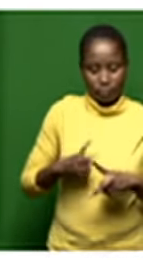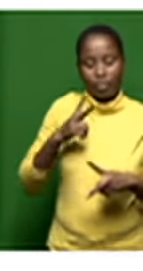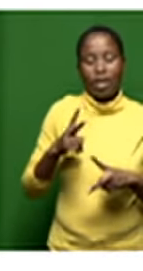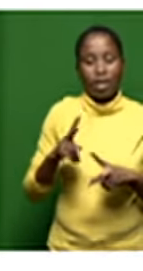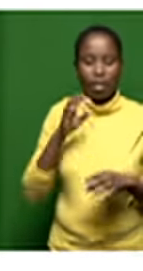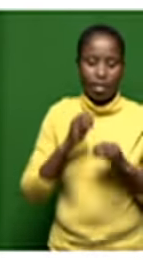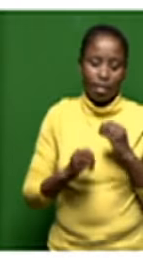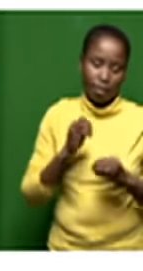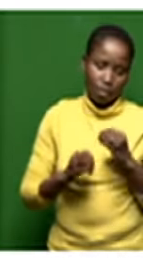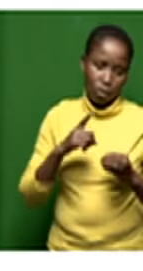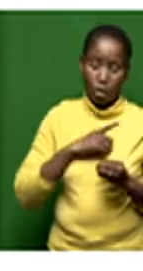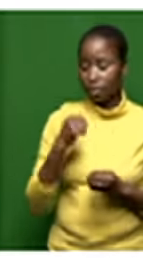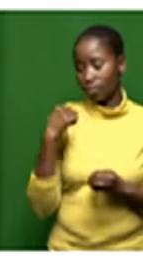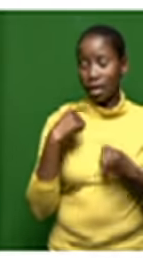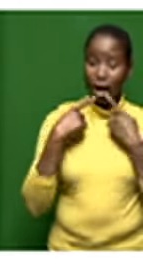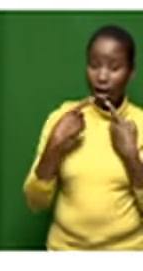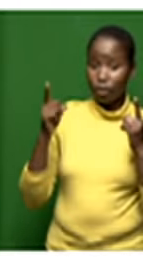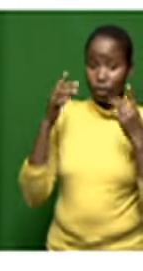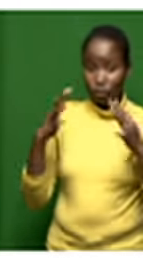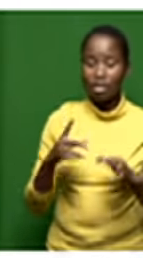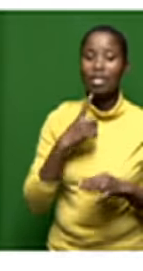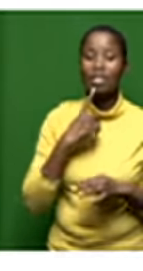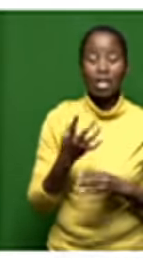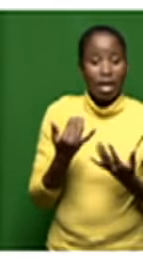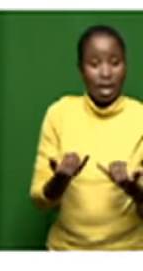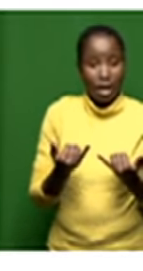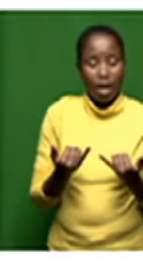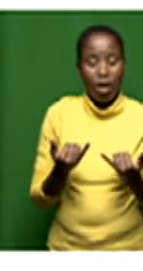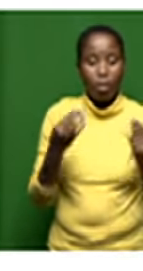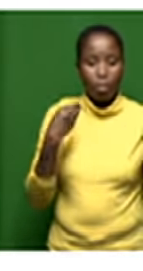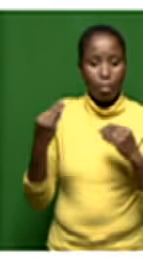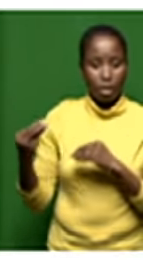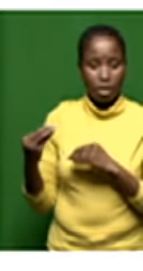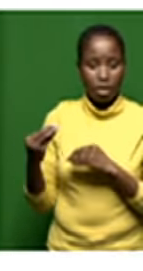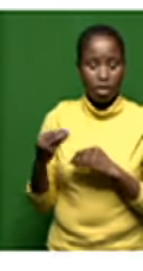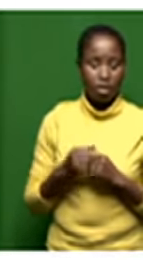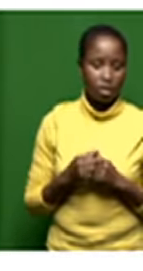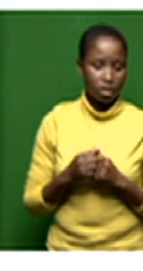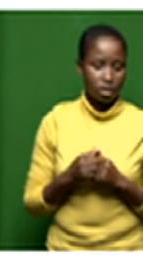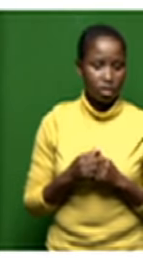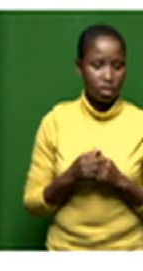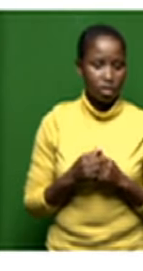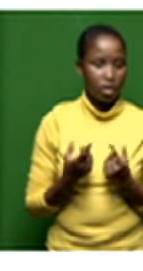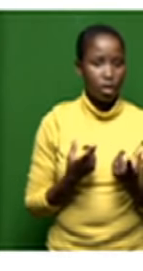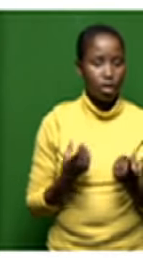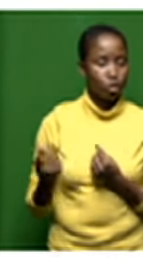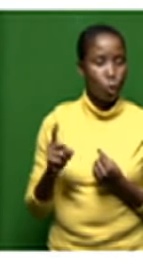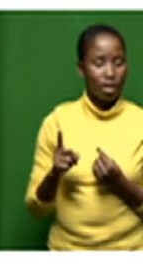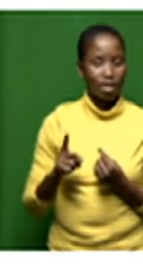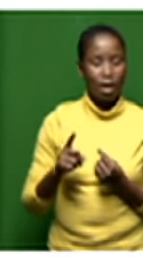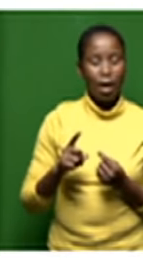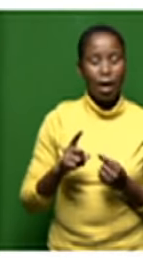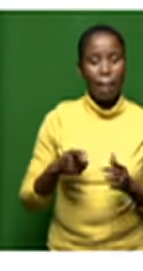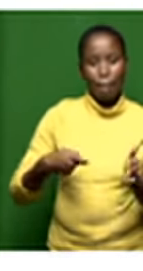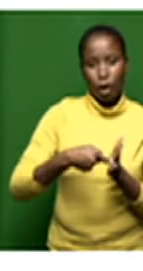you have seen yesterday the announcement was made that they are busy with the stage of doing uh you know sales purchase agreement so